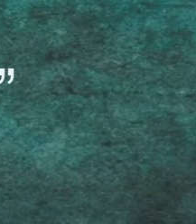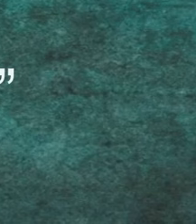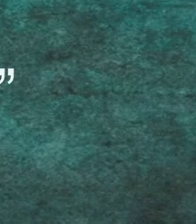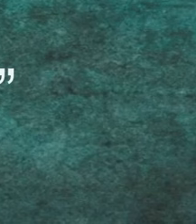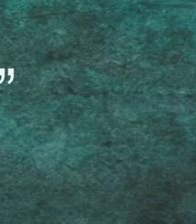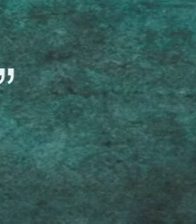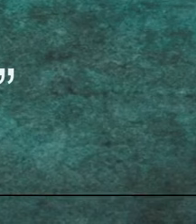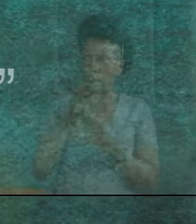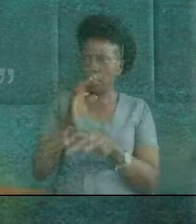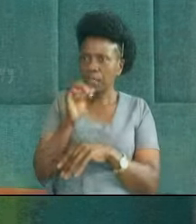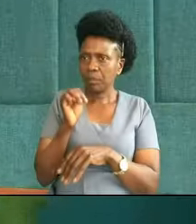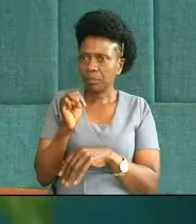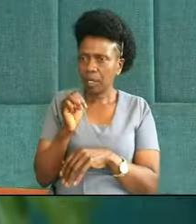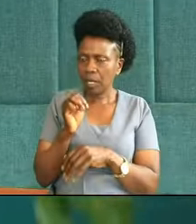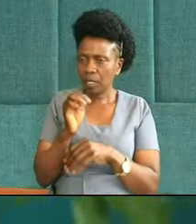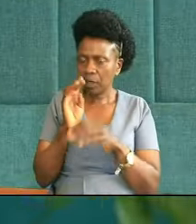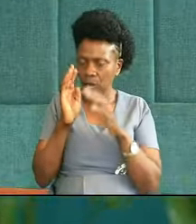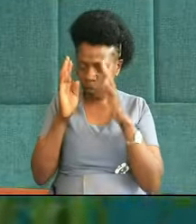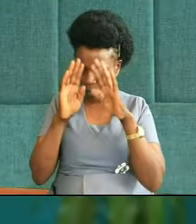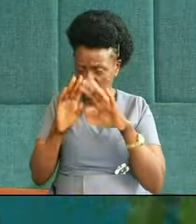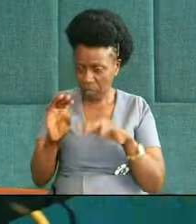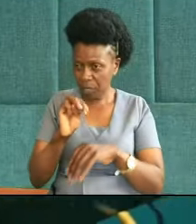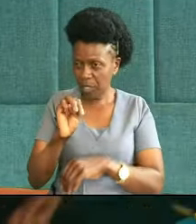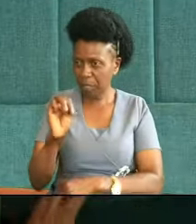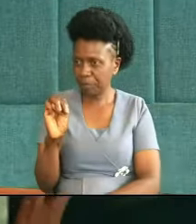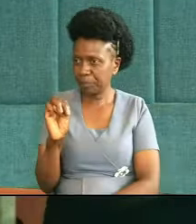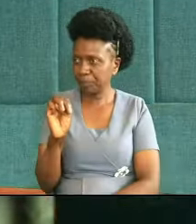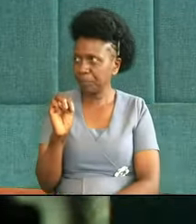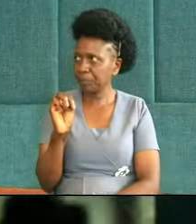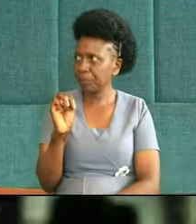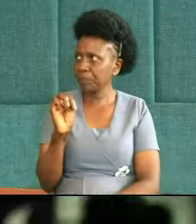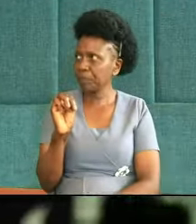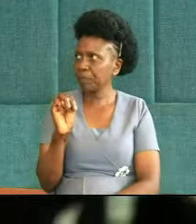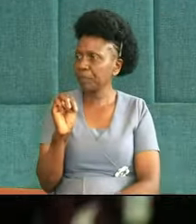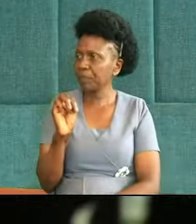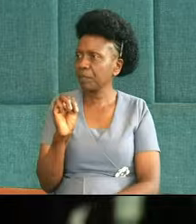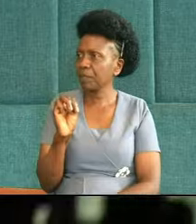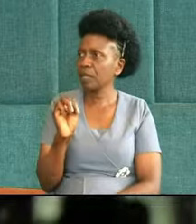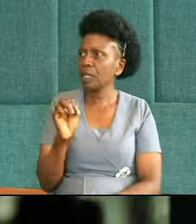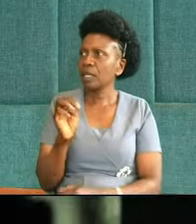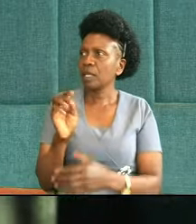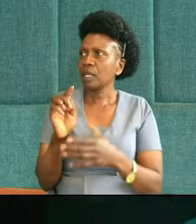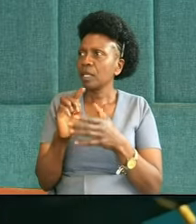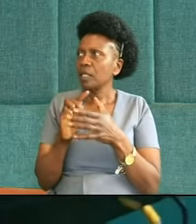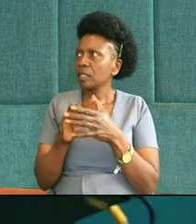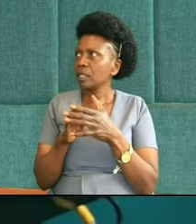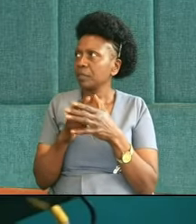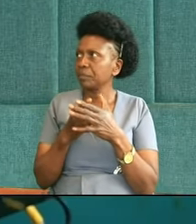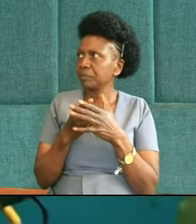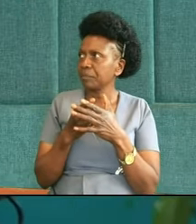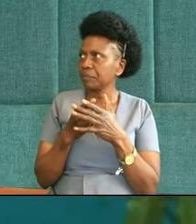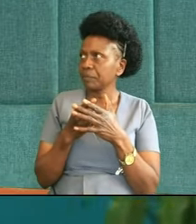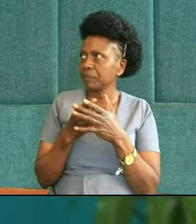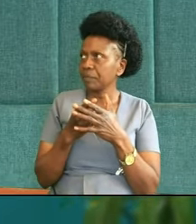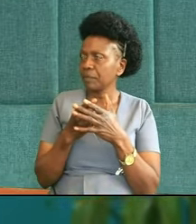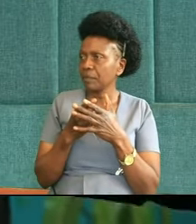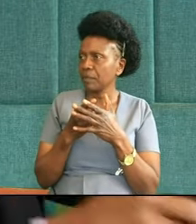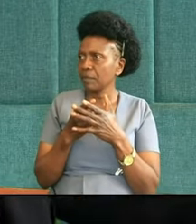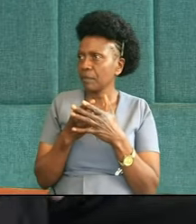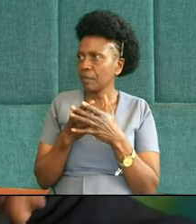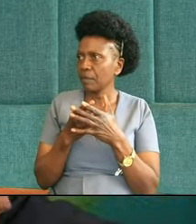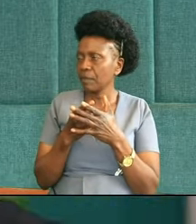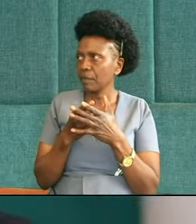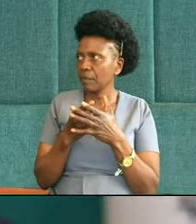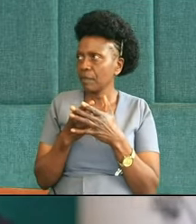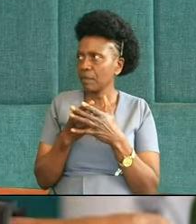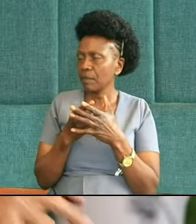were just kind of all behind him. Now, he wasn't the oldest, Reuben, Simeon, Levi, Judah was the fourth born, and so Judah comes